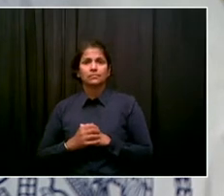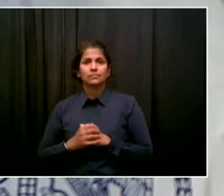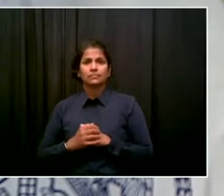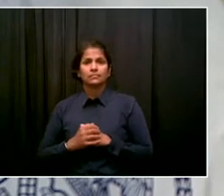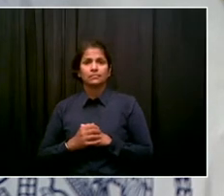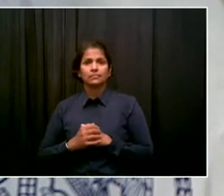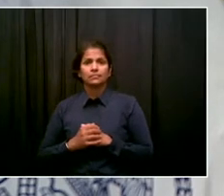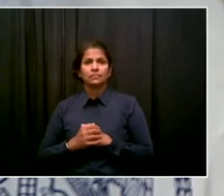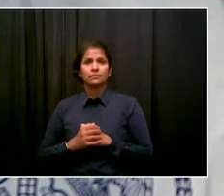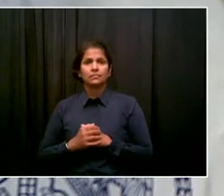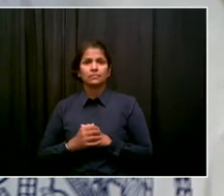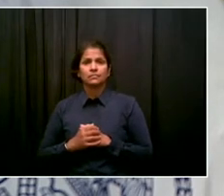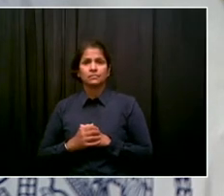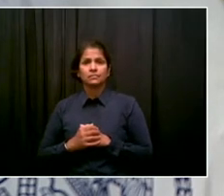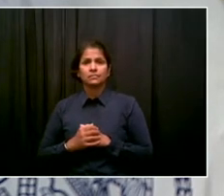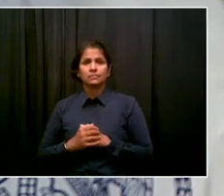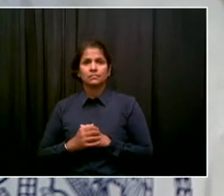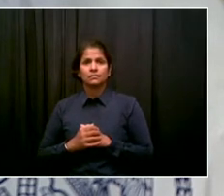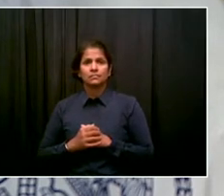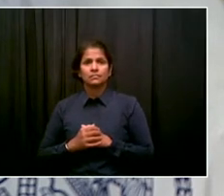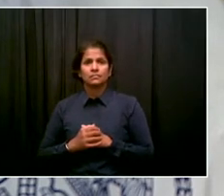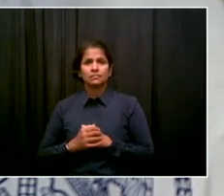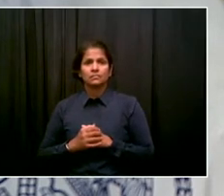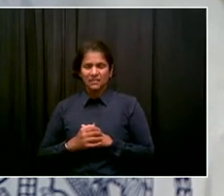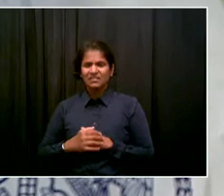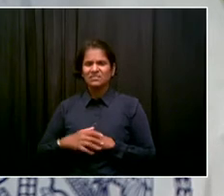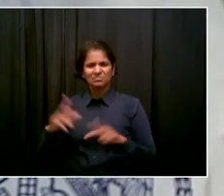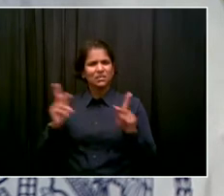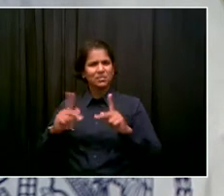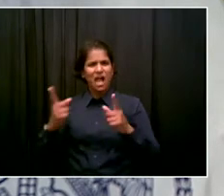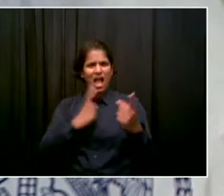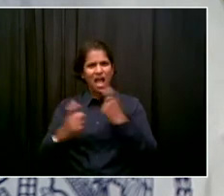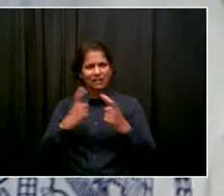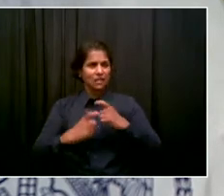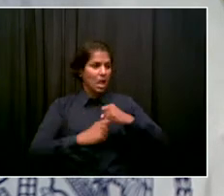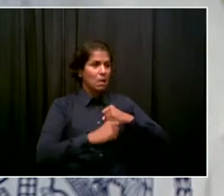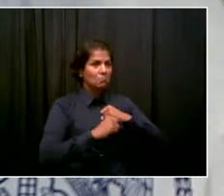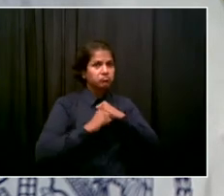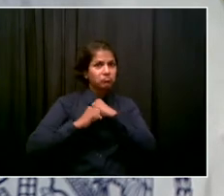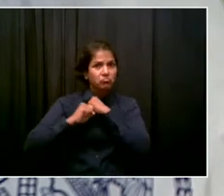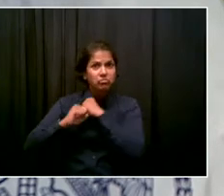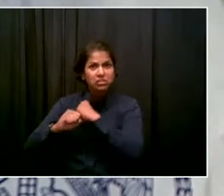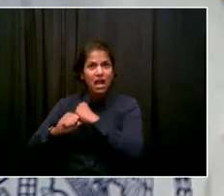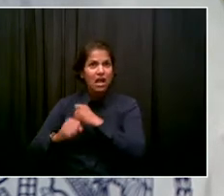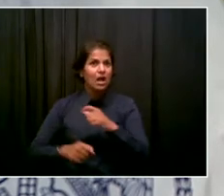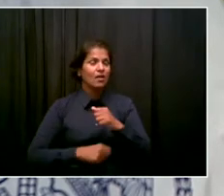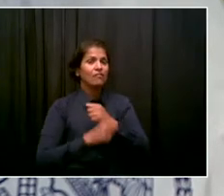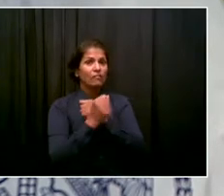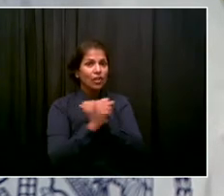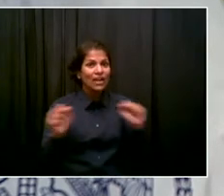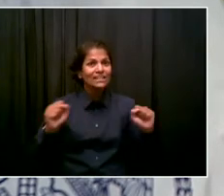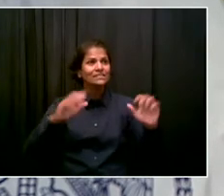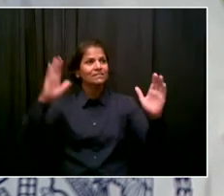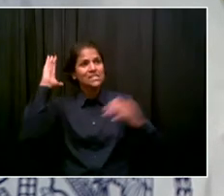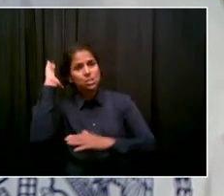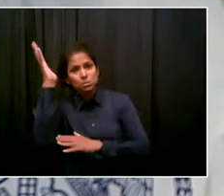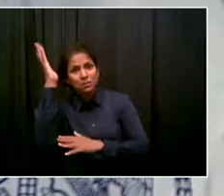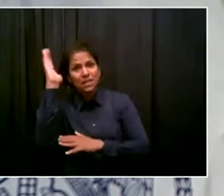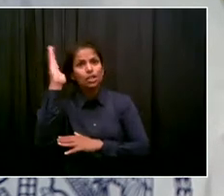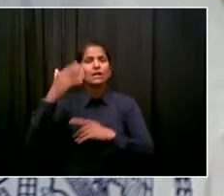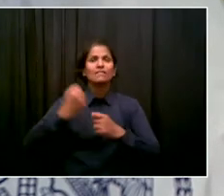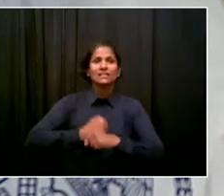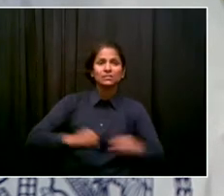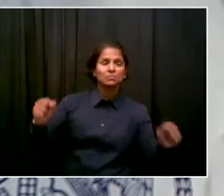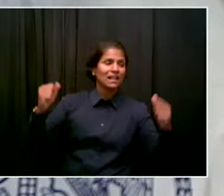norms? Are we protecting freedom of speech, freedom assembly? Of course we are. And we will always. New York City is the open city. New York